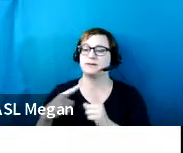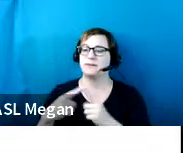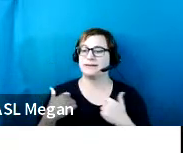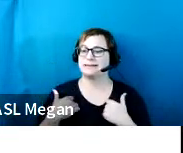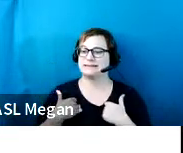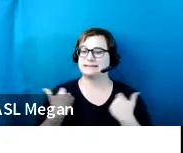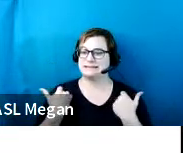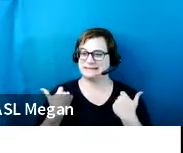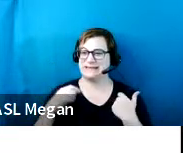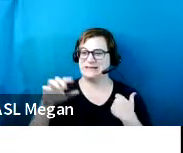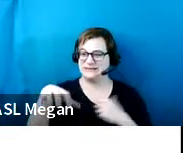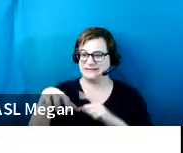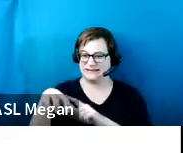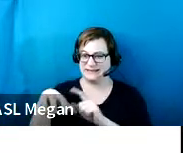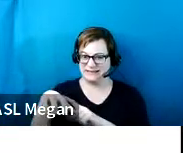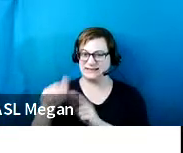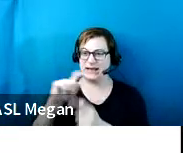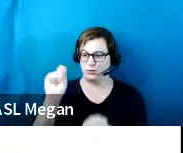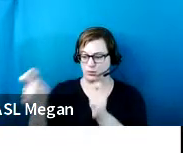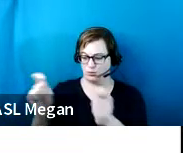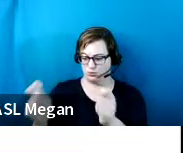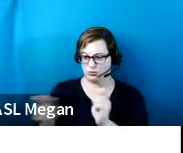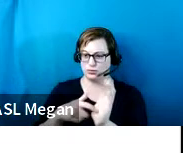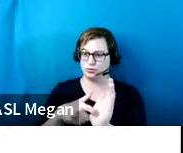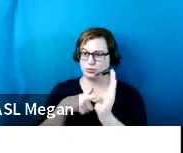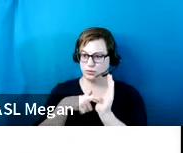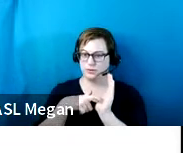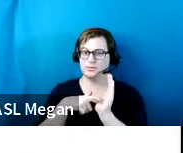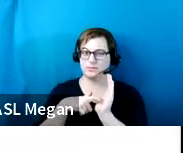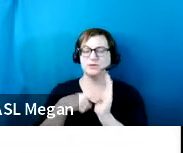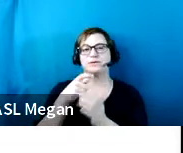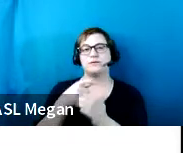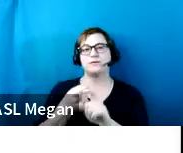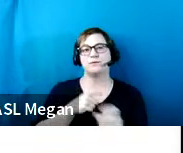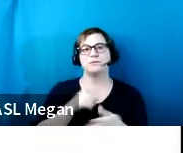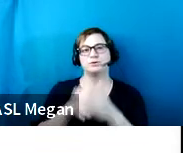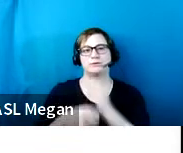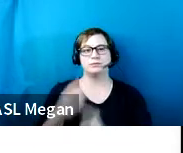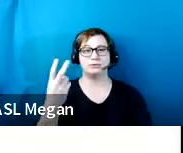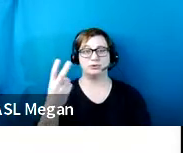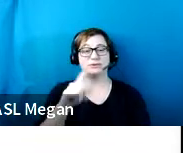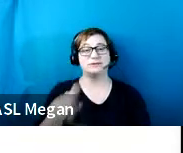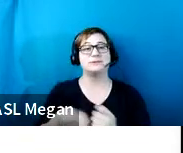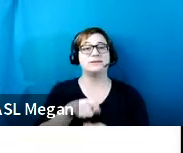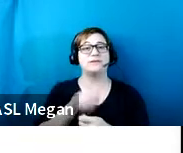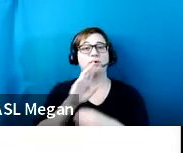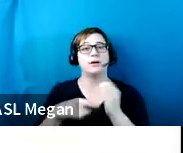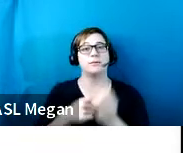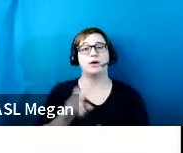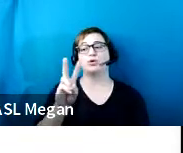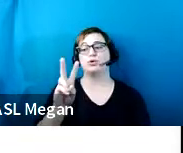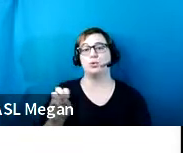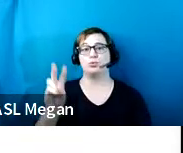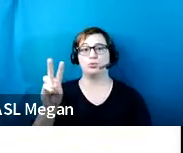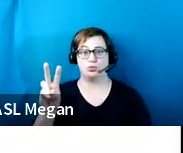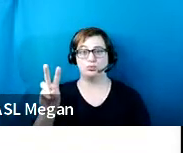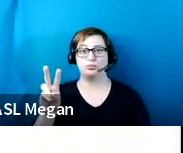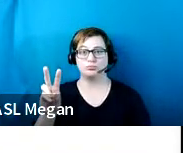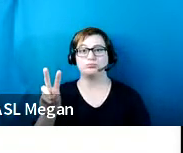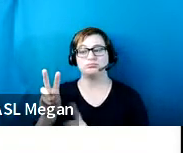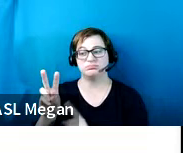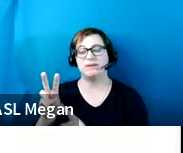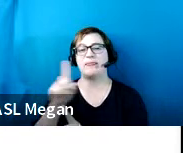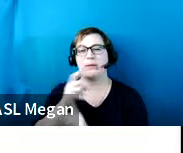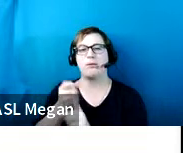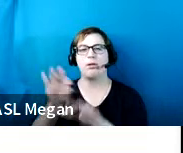and the alteration requirements that are found in chapter two, specifically, it's section 202, which discusses